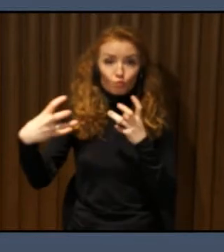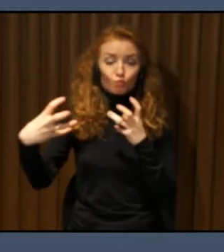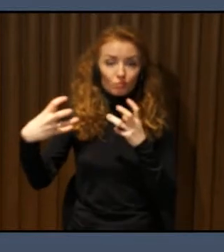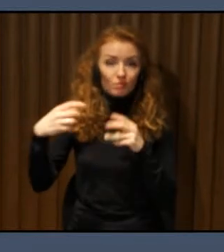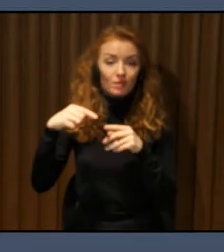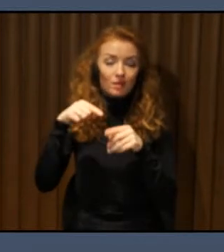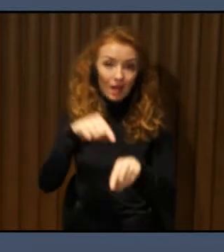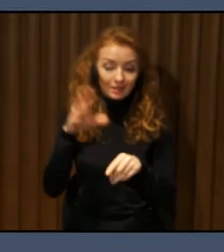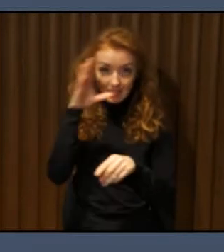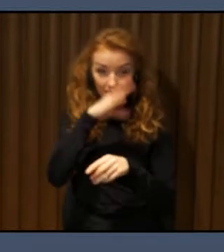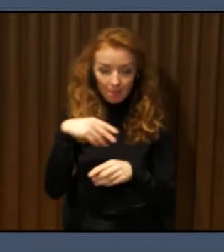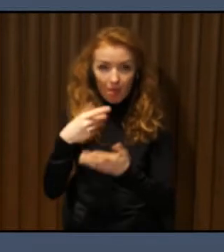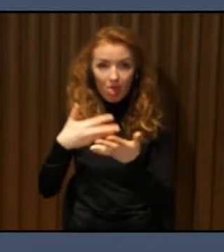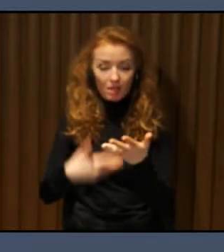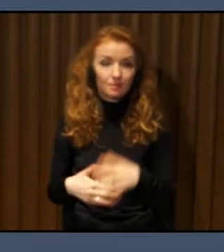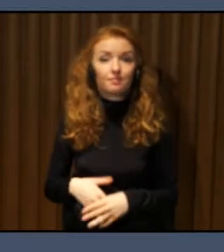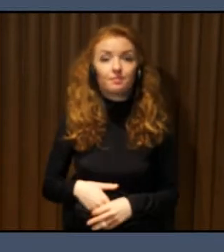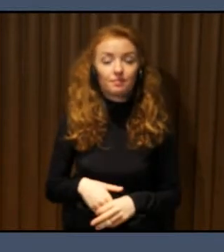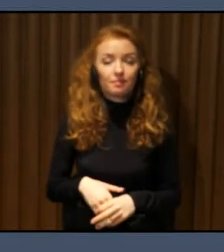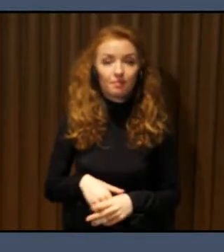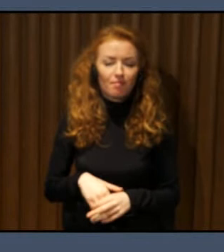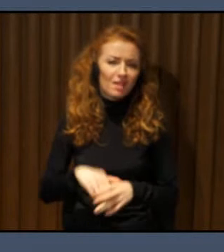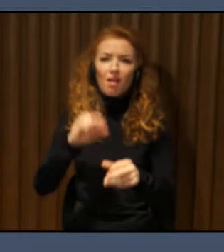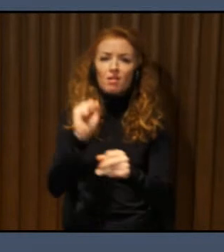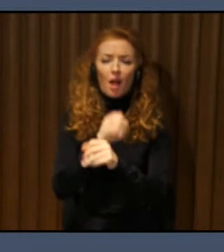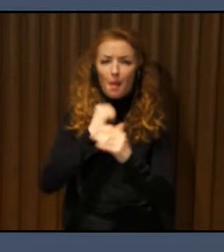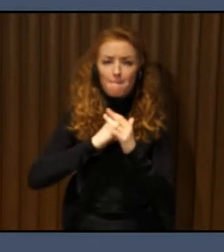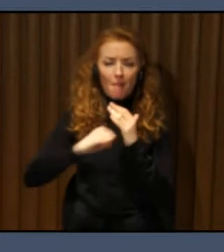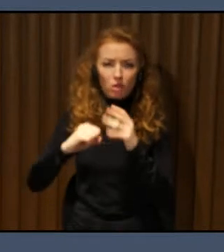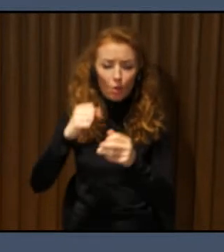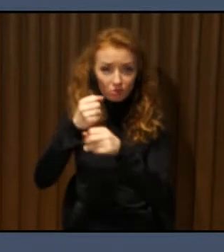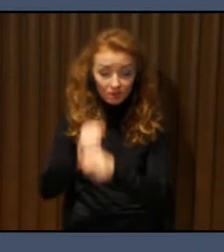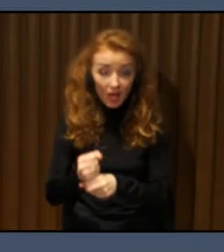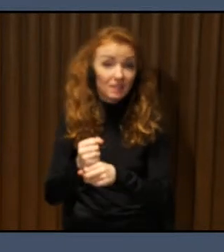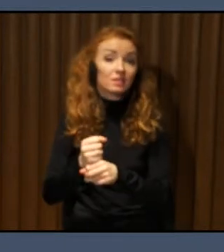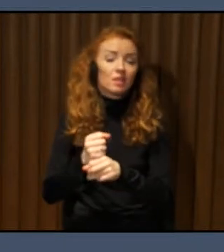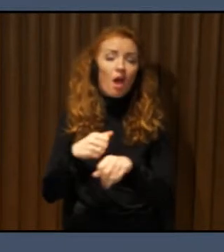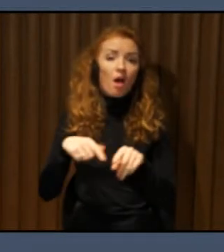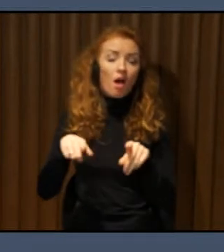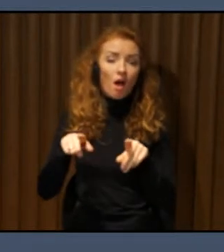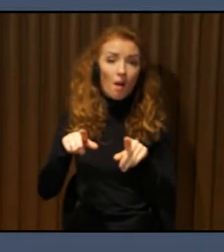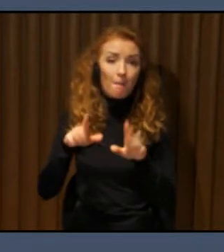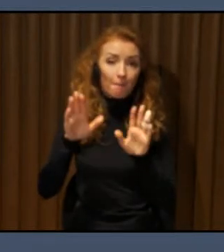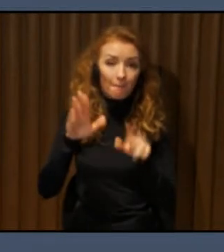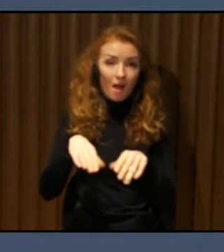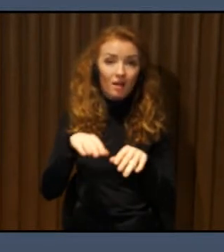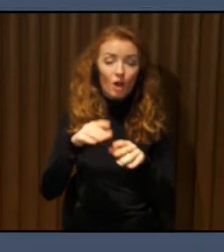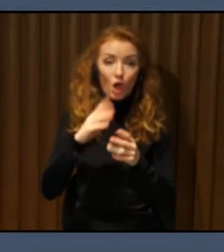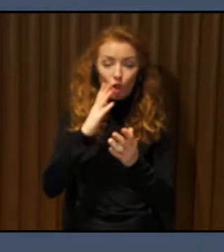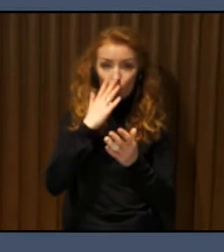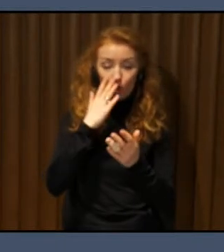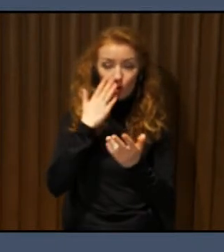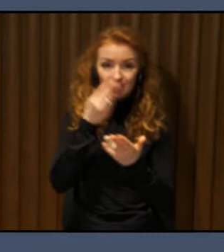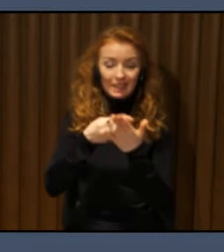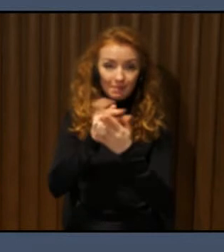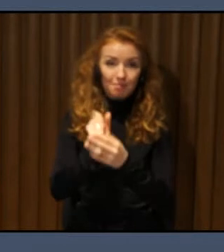buildings in metro stations to make the signage. Once again, I talk to my first slides. Here we